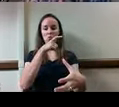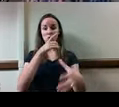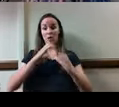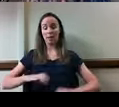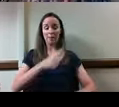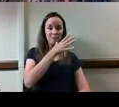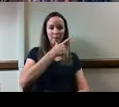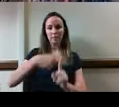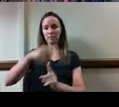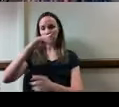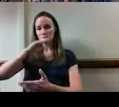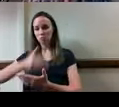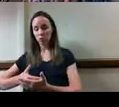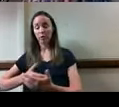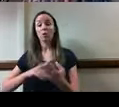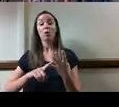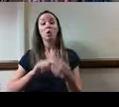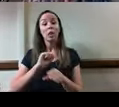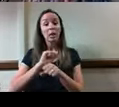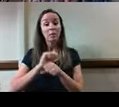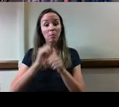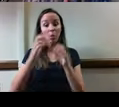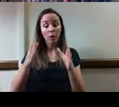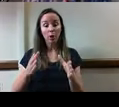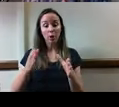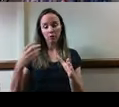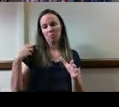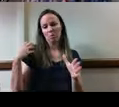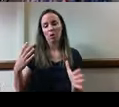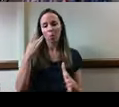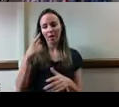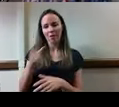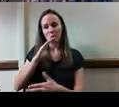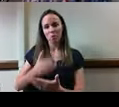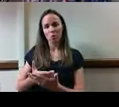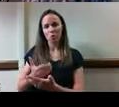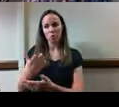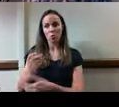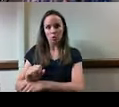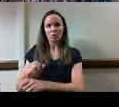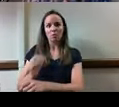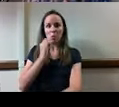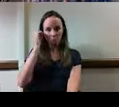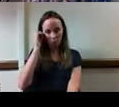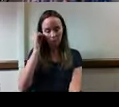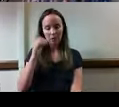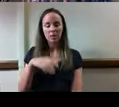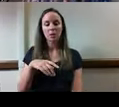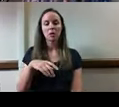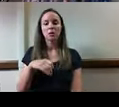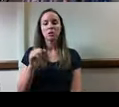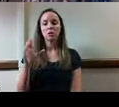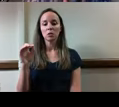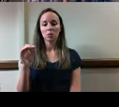as well, because this is a person who's getting set up to be working from home. And they're asking for, so the question here would be,